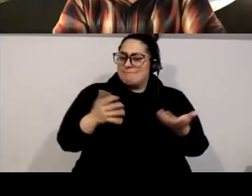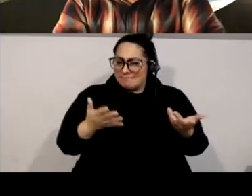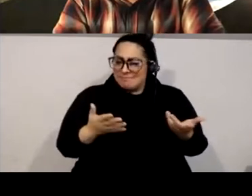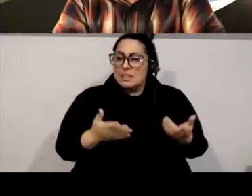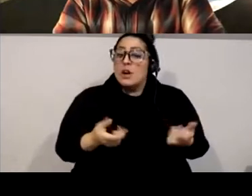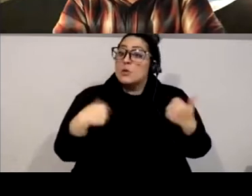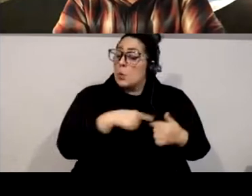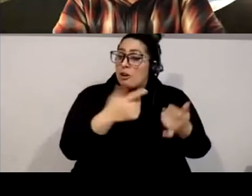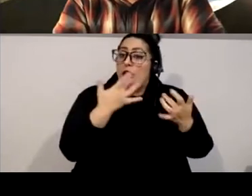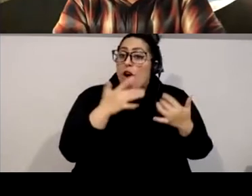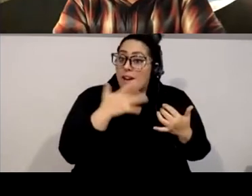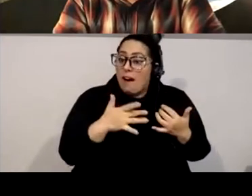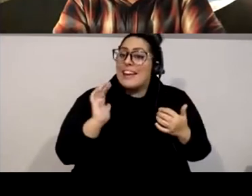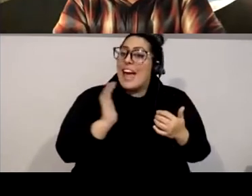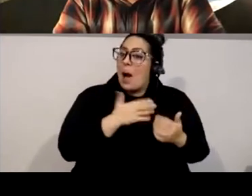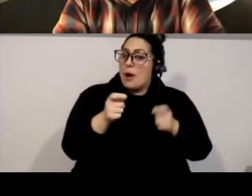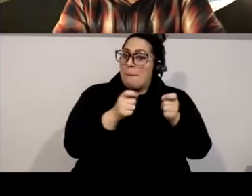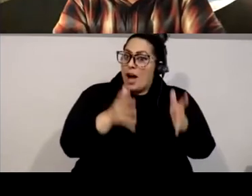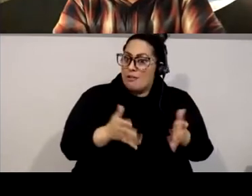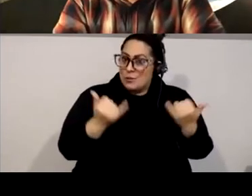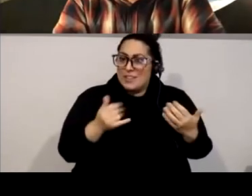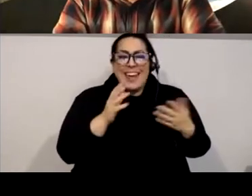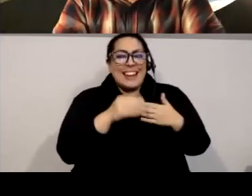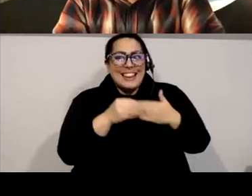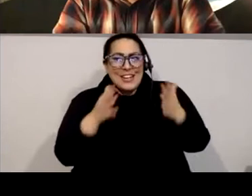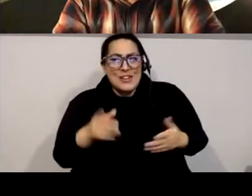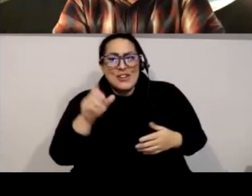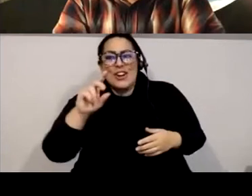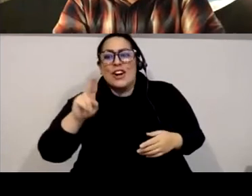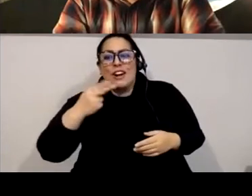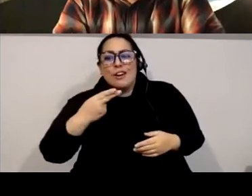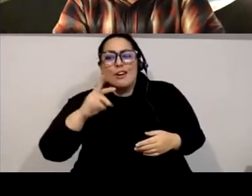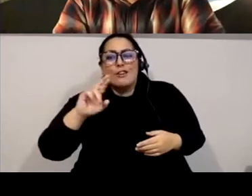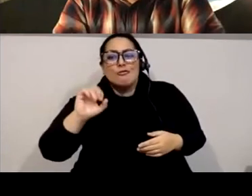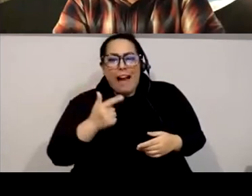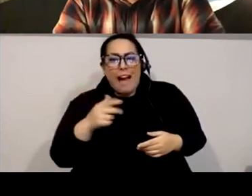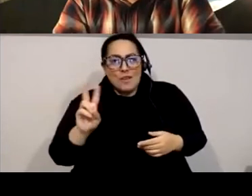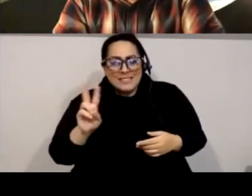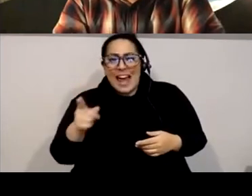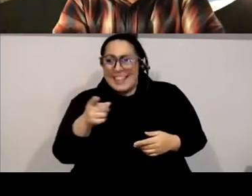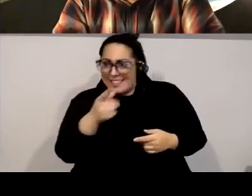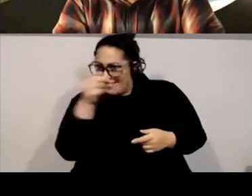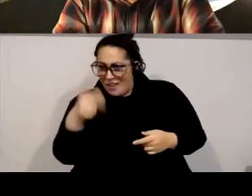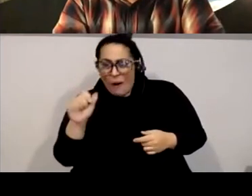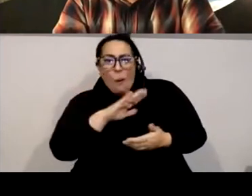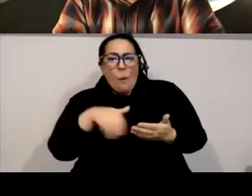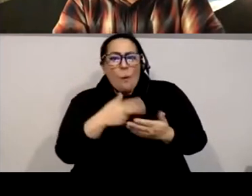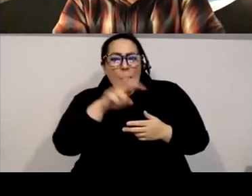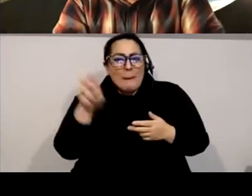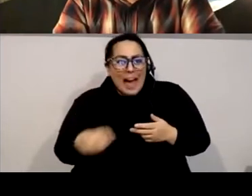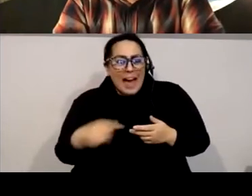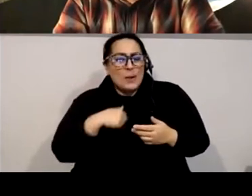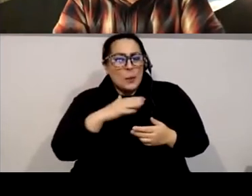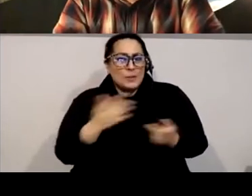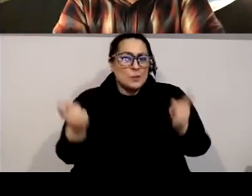that moderator Hrad Bartanian has agreed to lead the discussion with Jeff Chang, Wendy Redstar, and DJ Rekha to unpack the power dynamics and